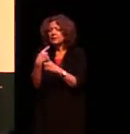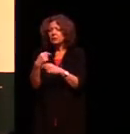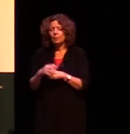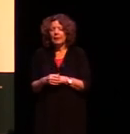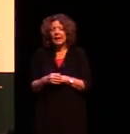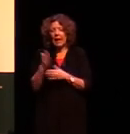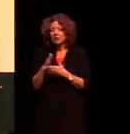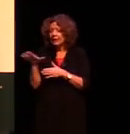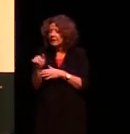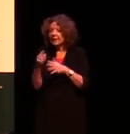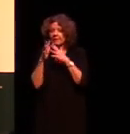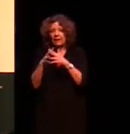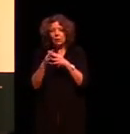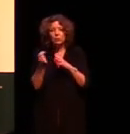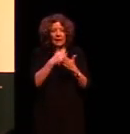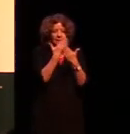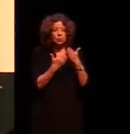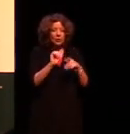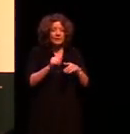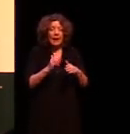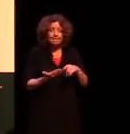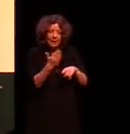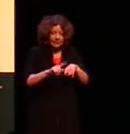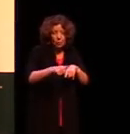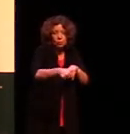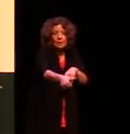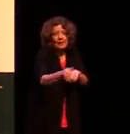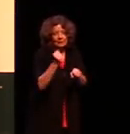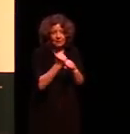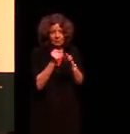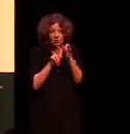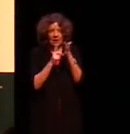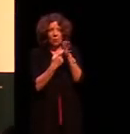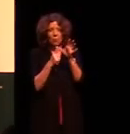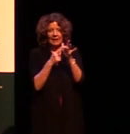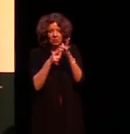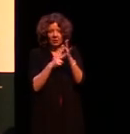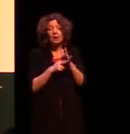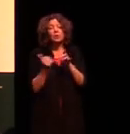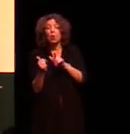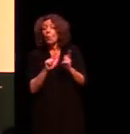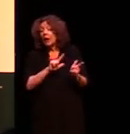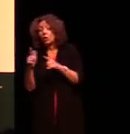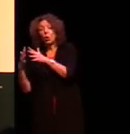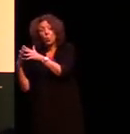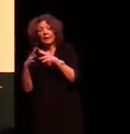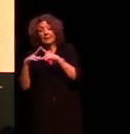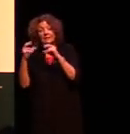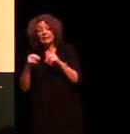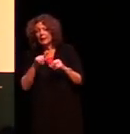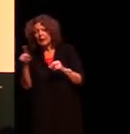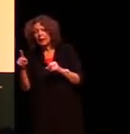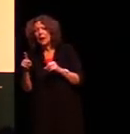values and stories into the next generation and share. So, when I made my trek out into Western Sydney back in